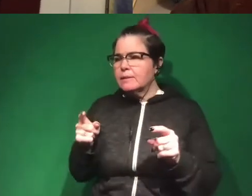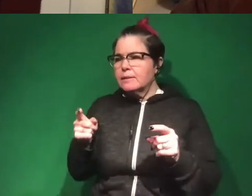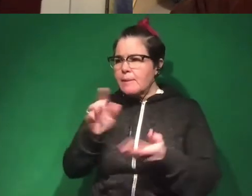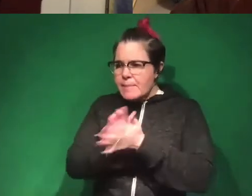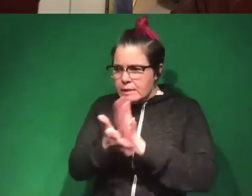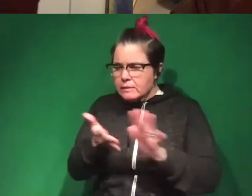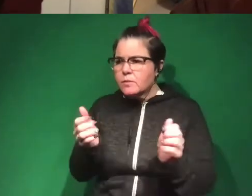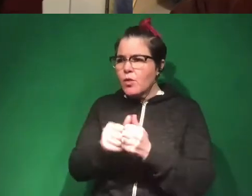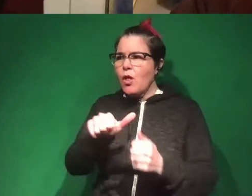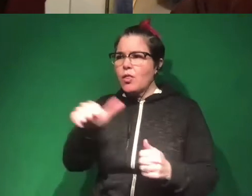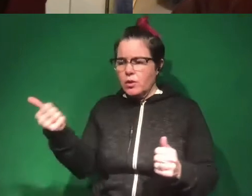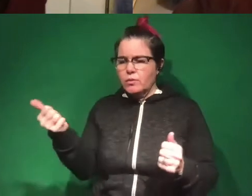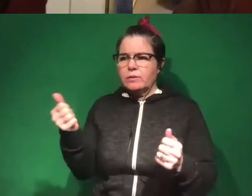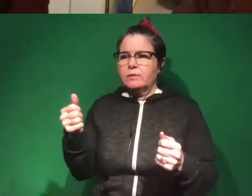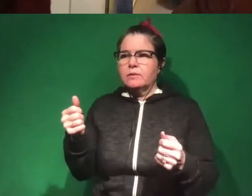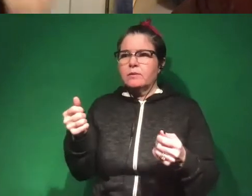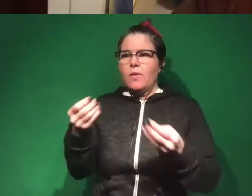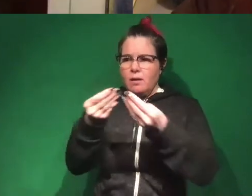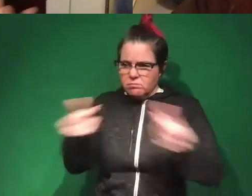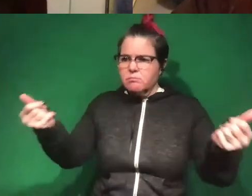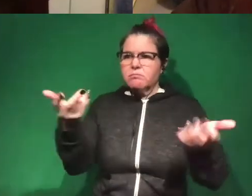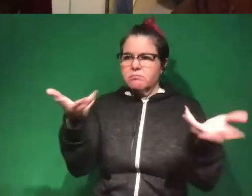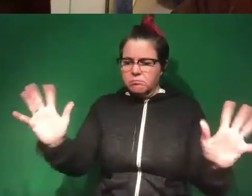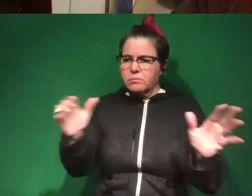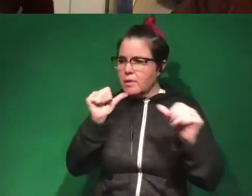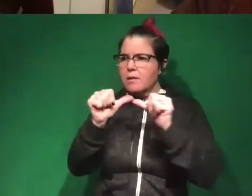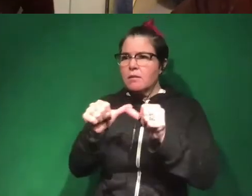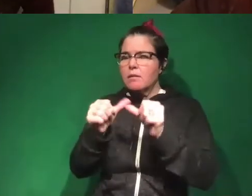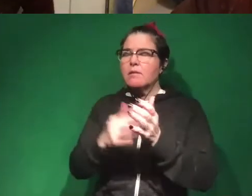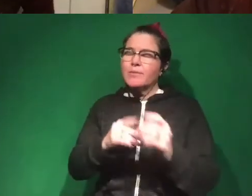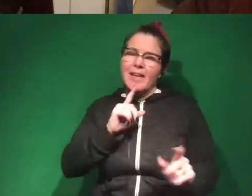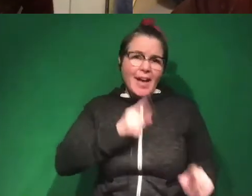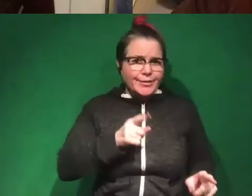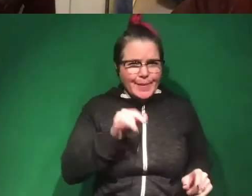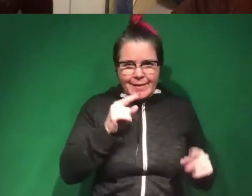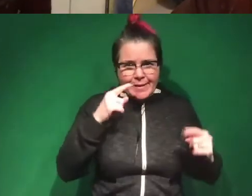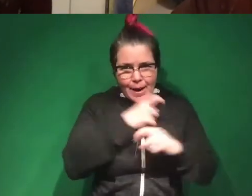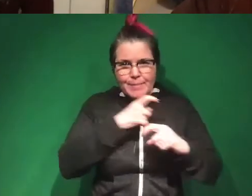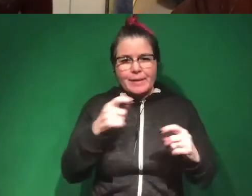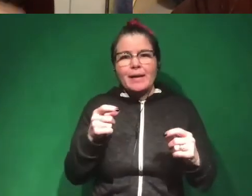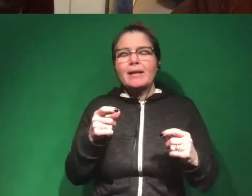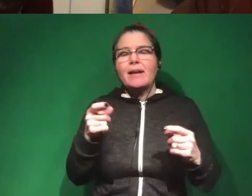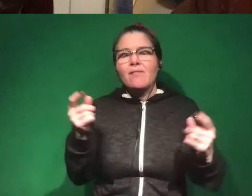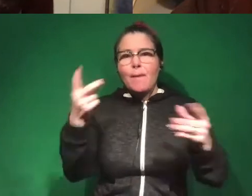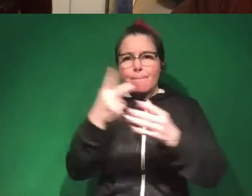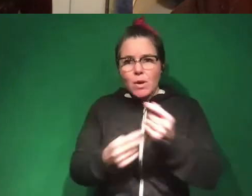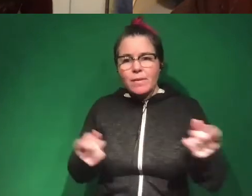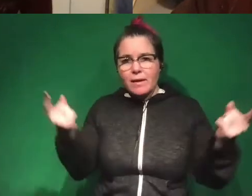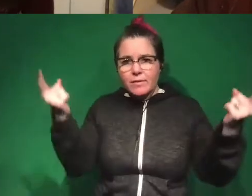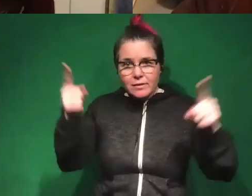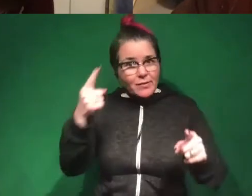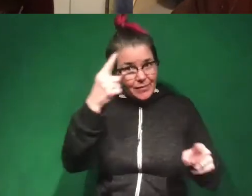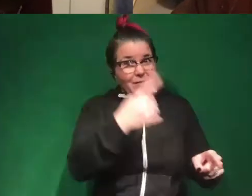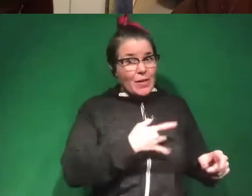so that they kind of don't keep going? And it turns out the answer is very complicated and requires reaching a settlement that both sides can think that they won